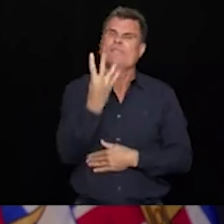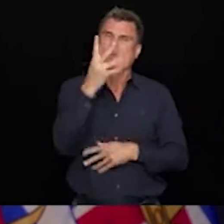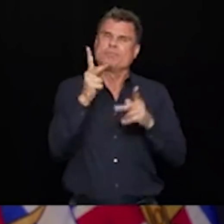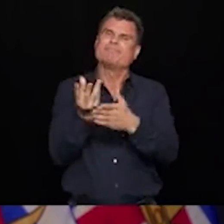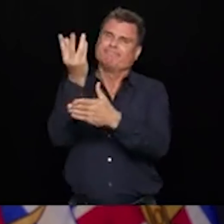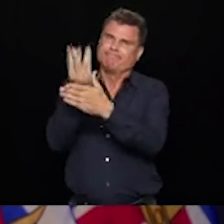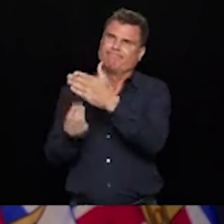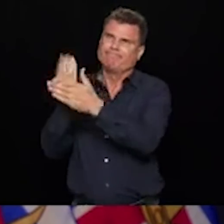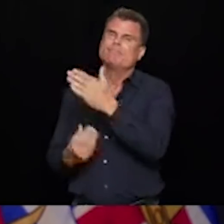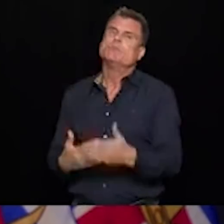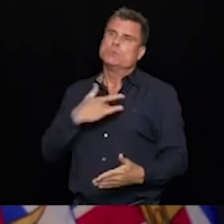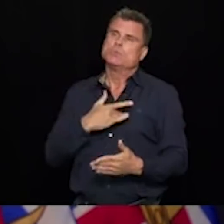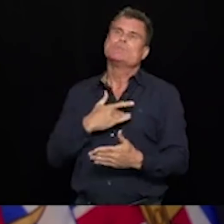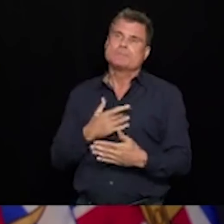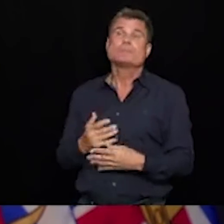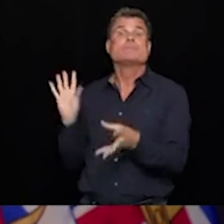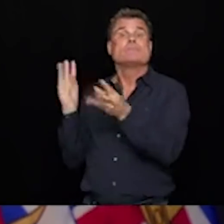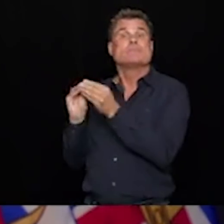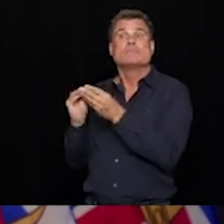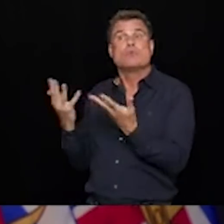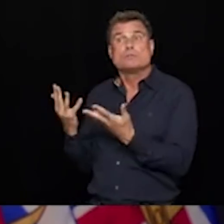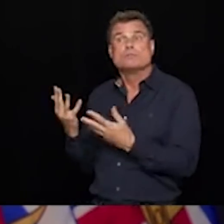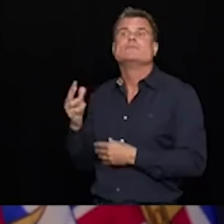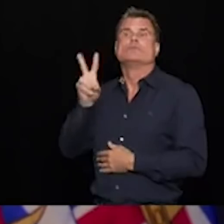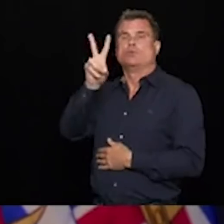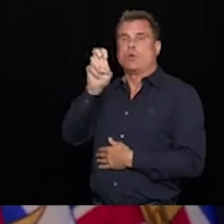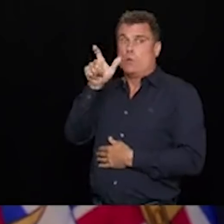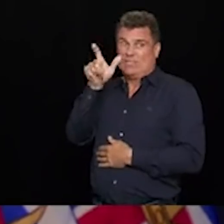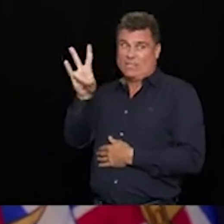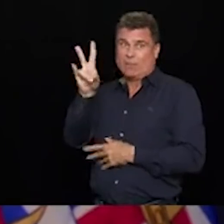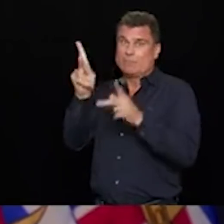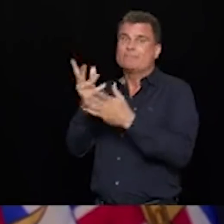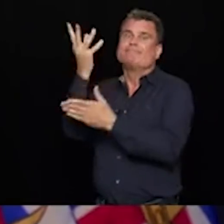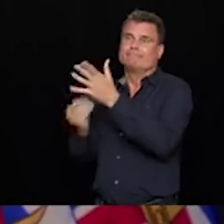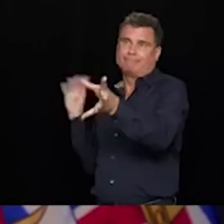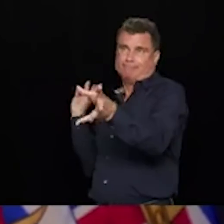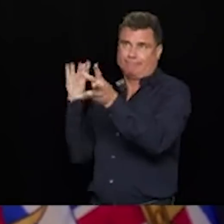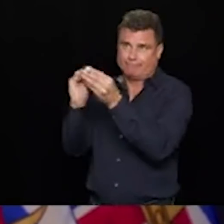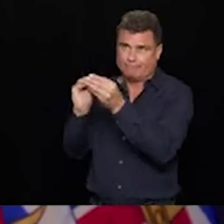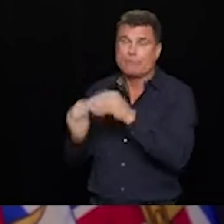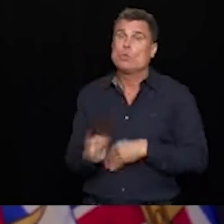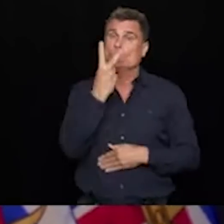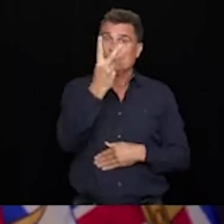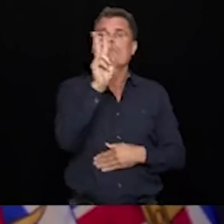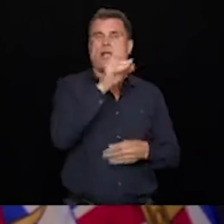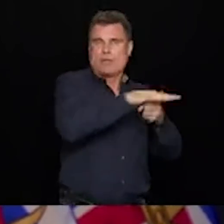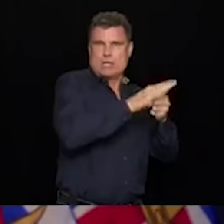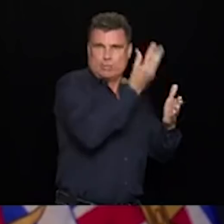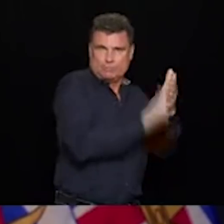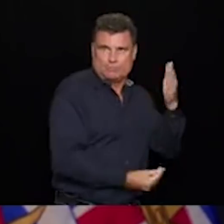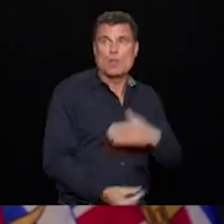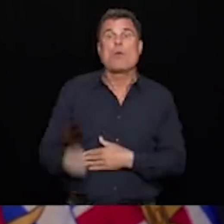227. There were two people in Vancouver Coastal Health. One in Fraser Health and a second person who